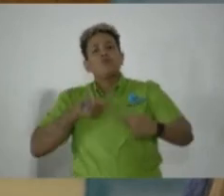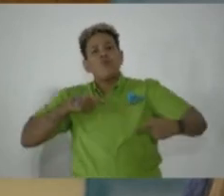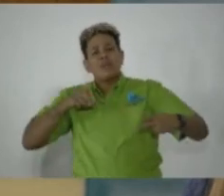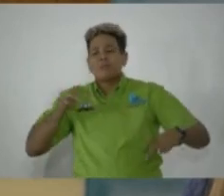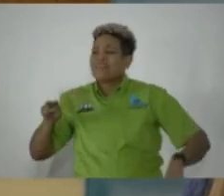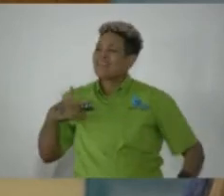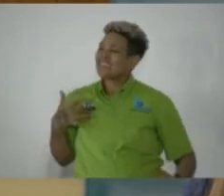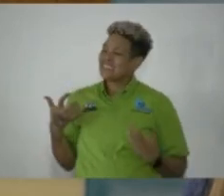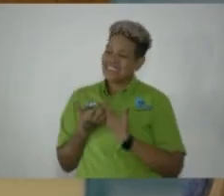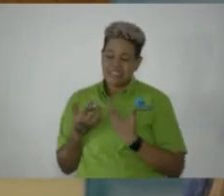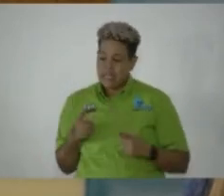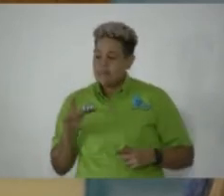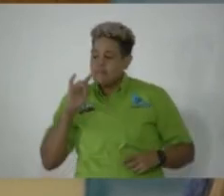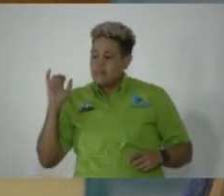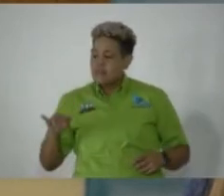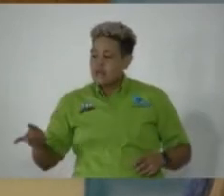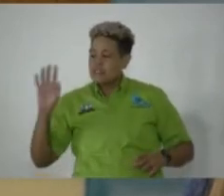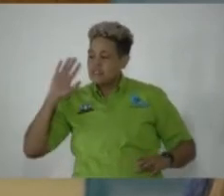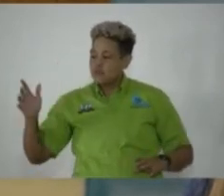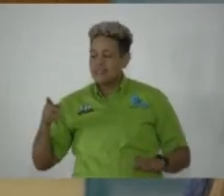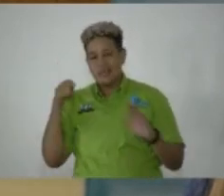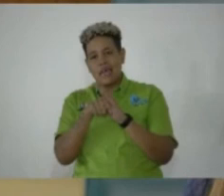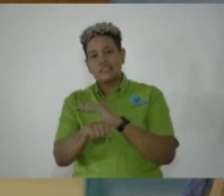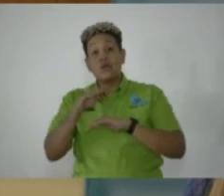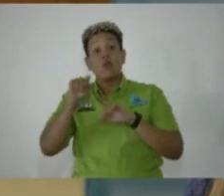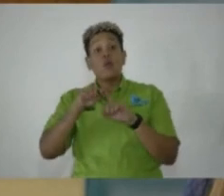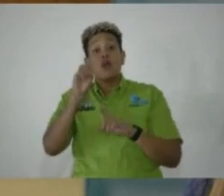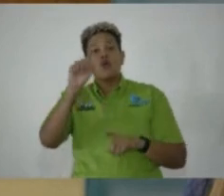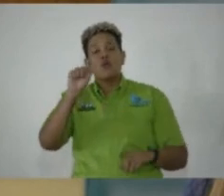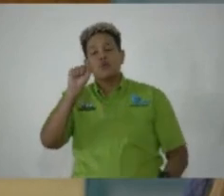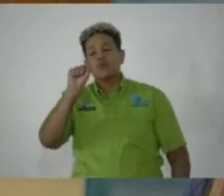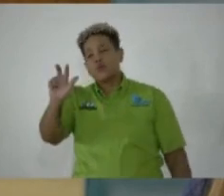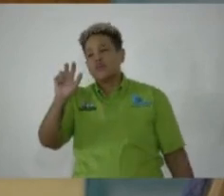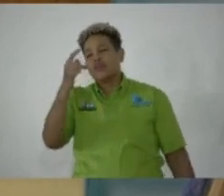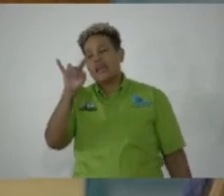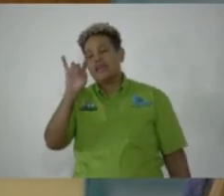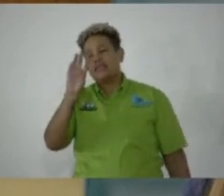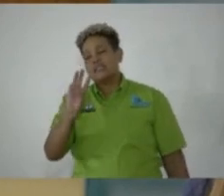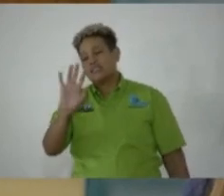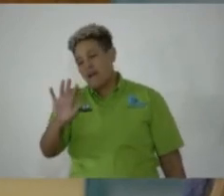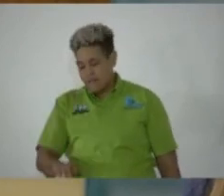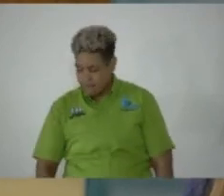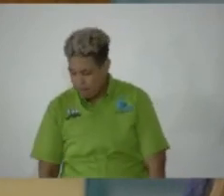and for that he was executed on October 23, 1865.